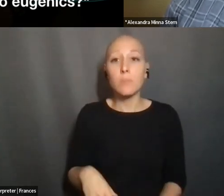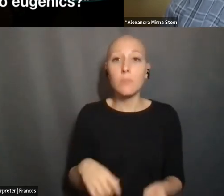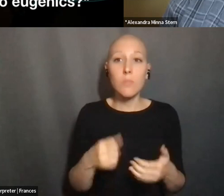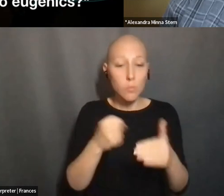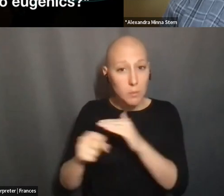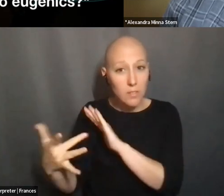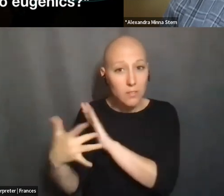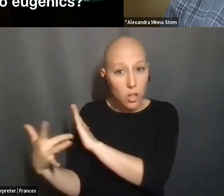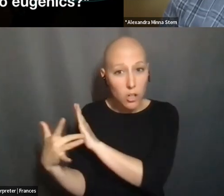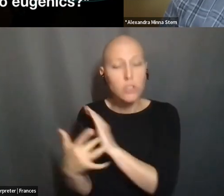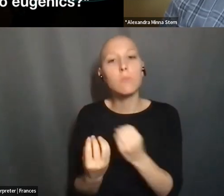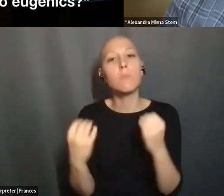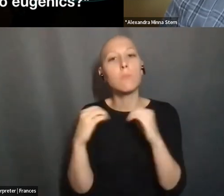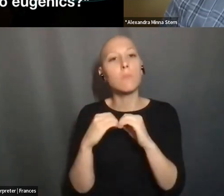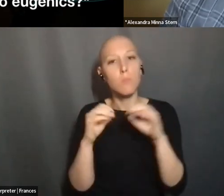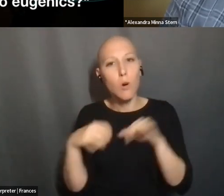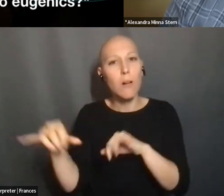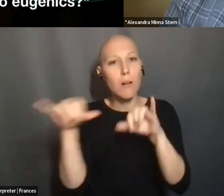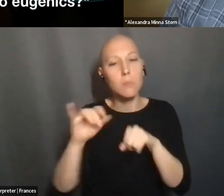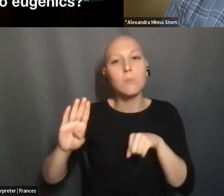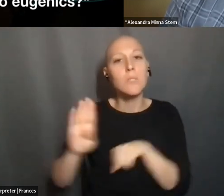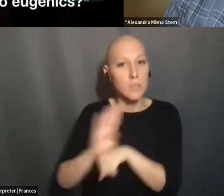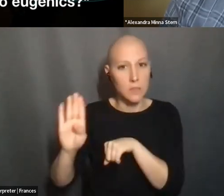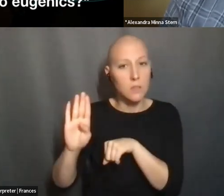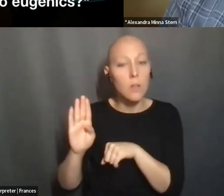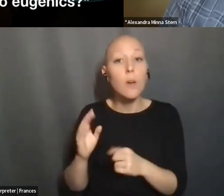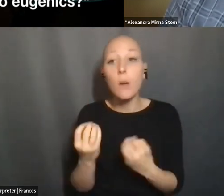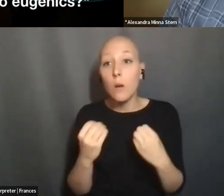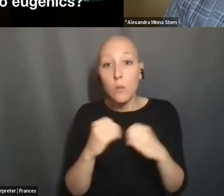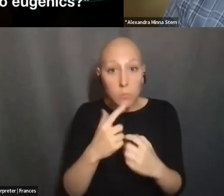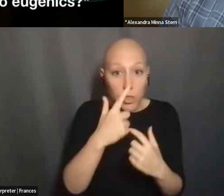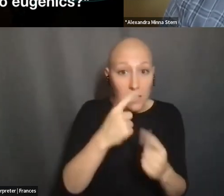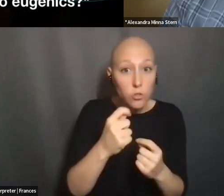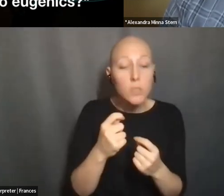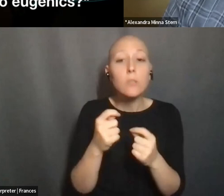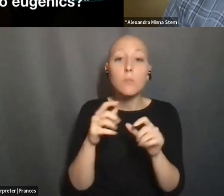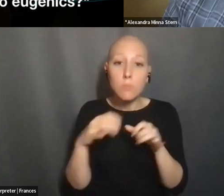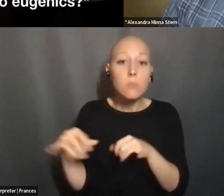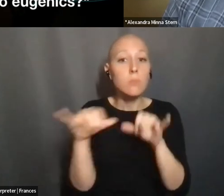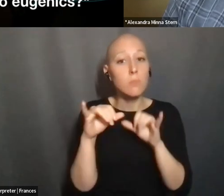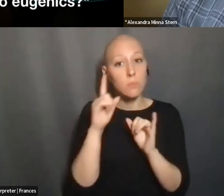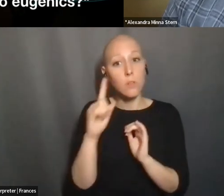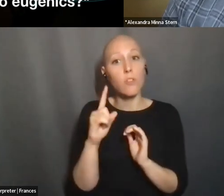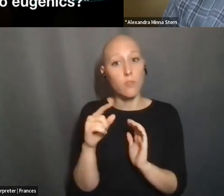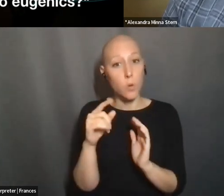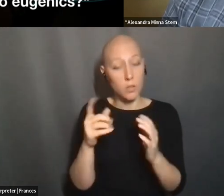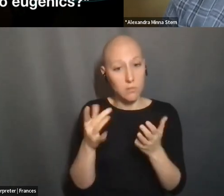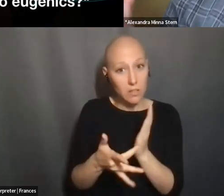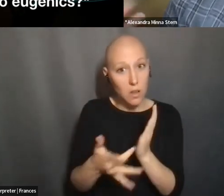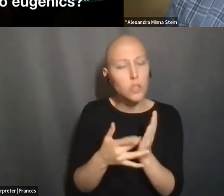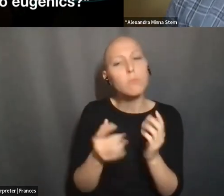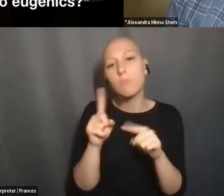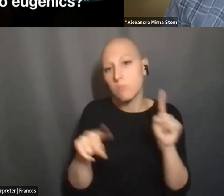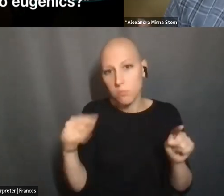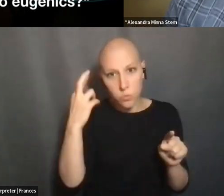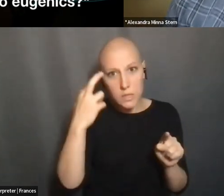COMMERCIALIZED. AND THERE'S A LOT OF CONSUMER UPTAKE AND INTEREST IN THESE TECHNOLOGIES FOR A RANGE OF DIFFERENT REASONS. SOME PEOPLE THINK